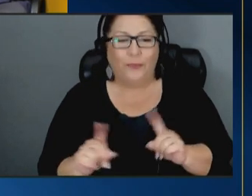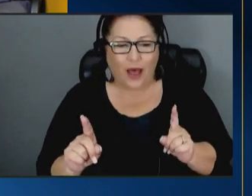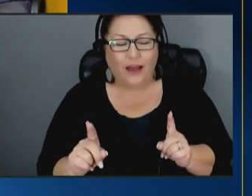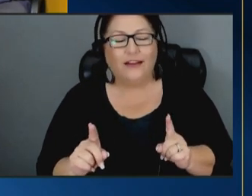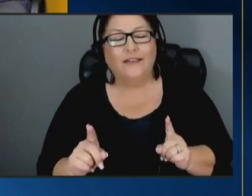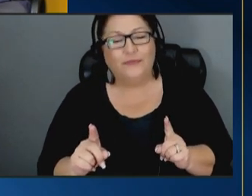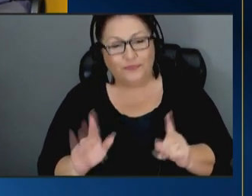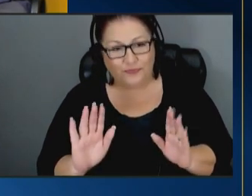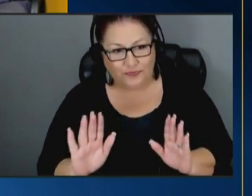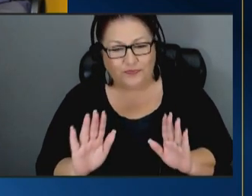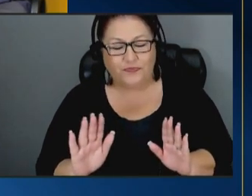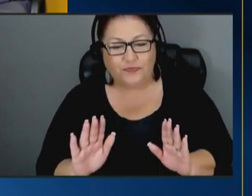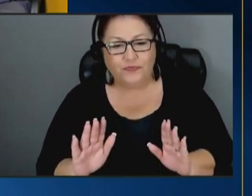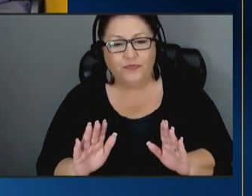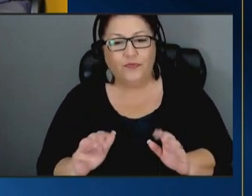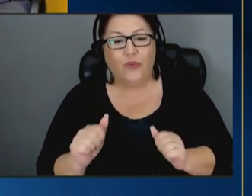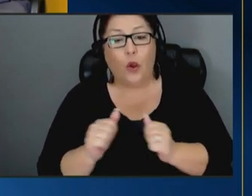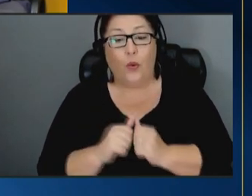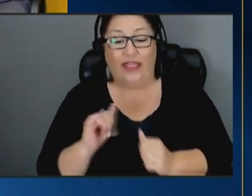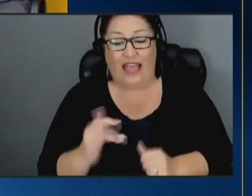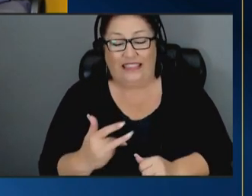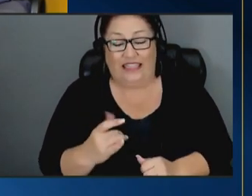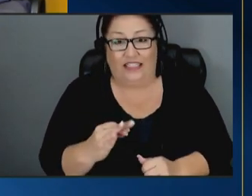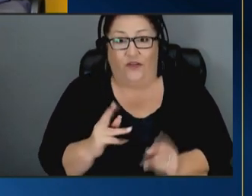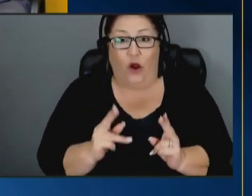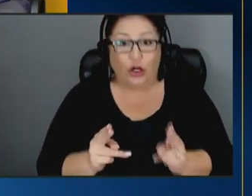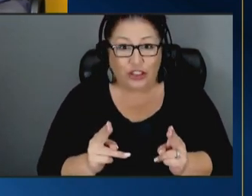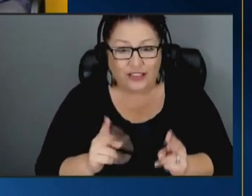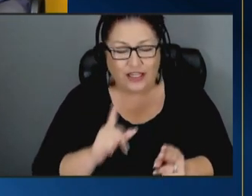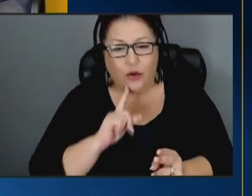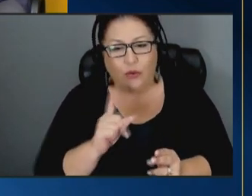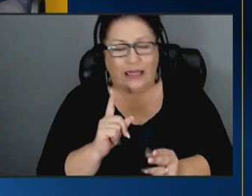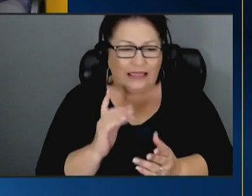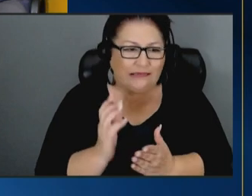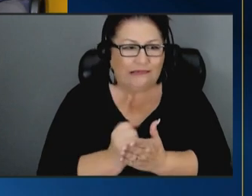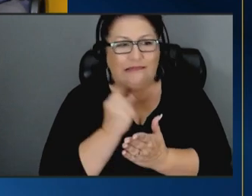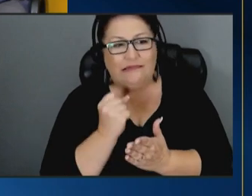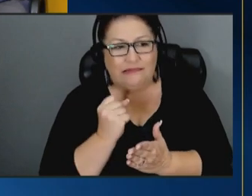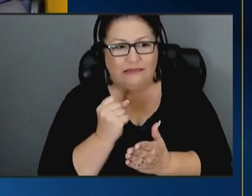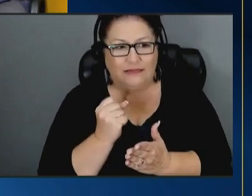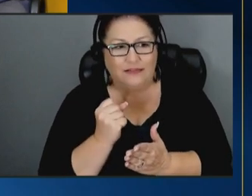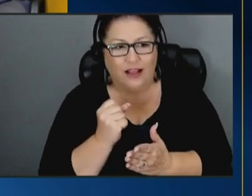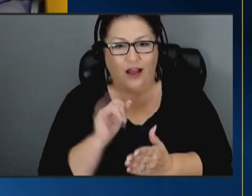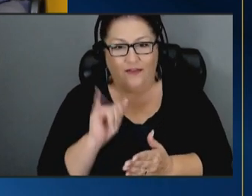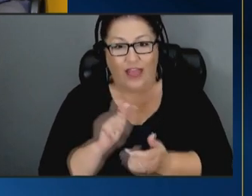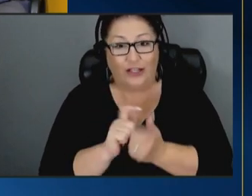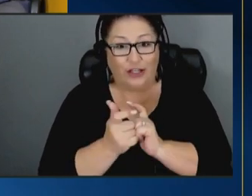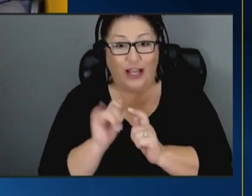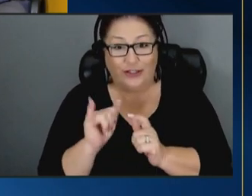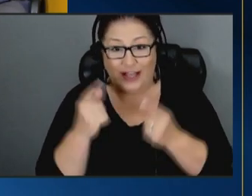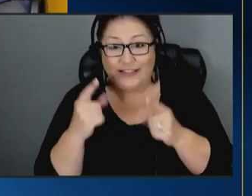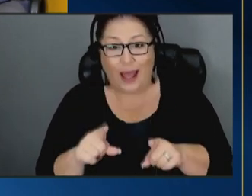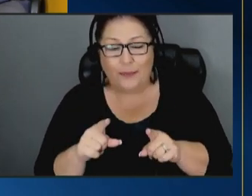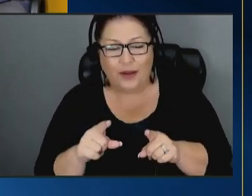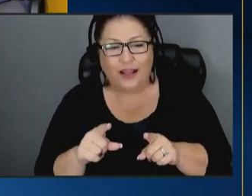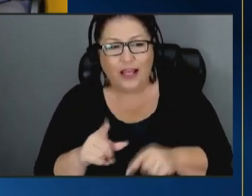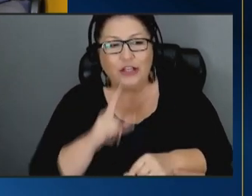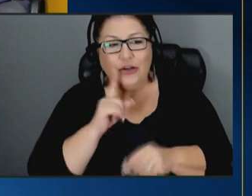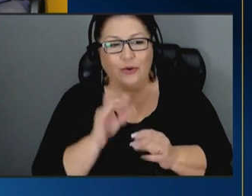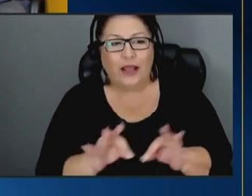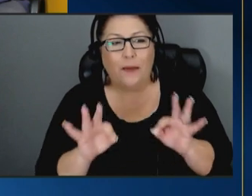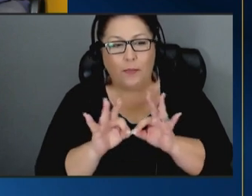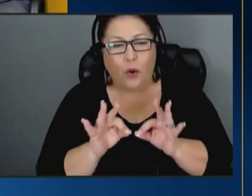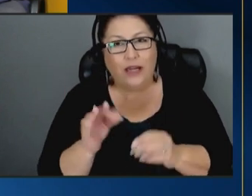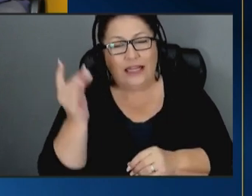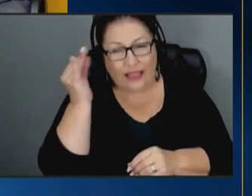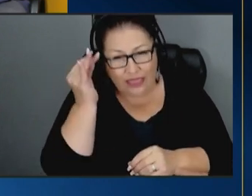with the the sense of urgency of really taking advantage of the of this sea change that's happening right it is it is important to think really